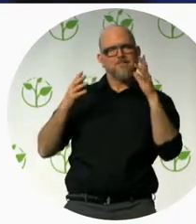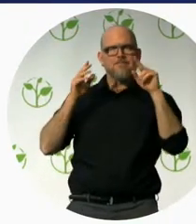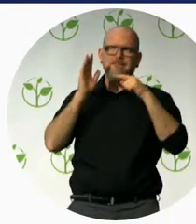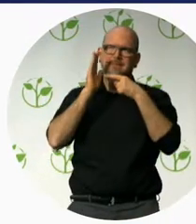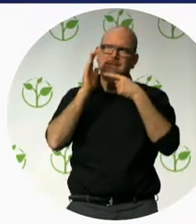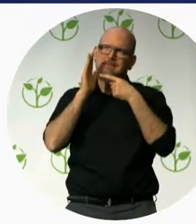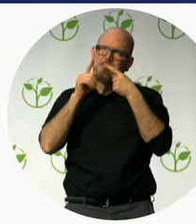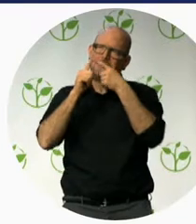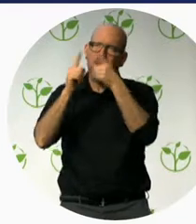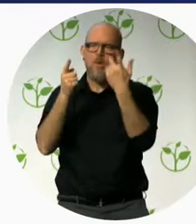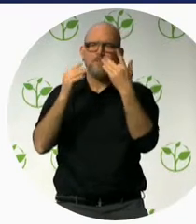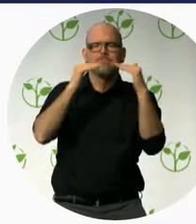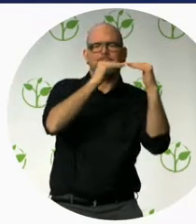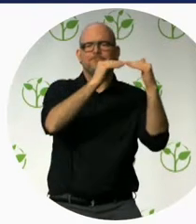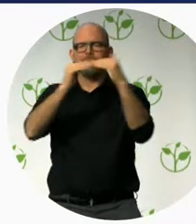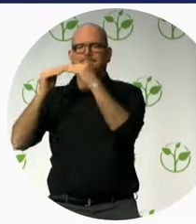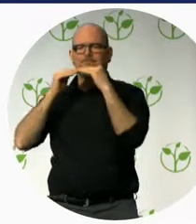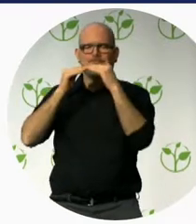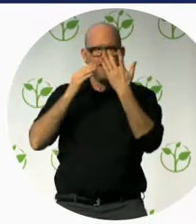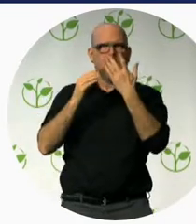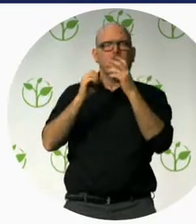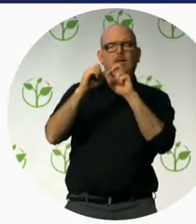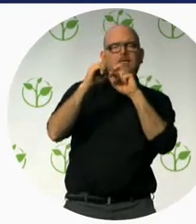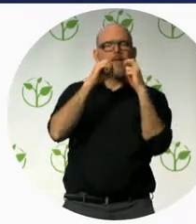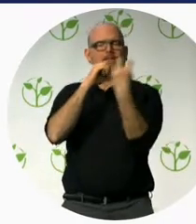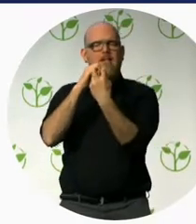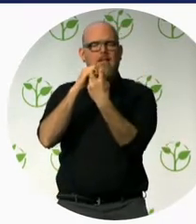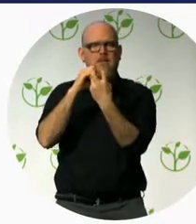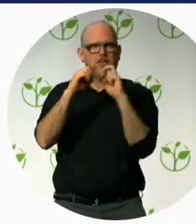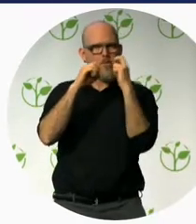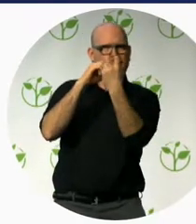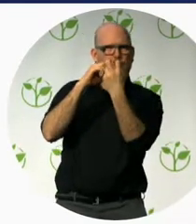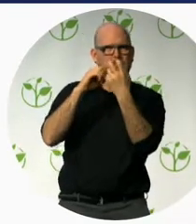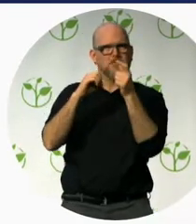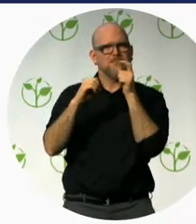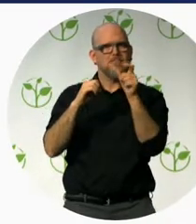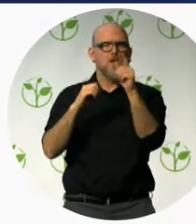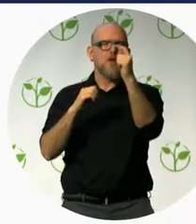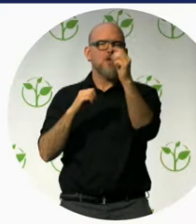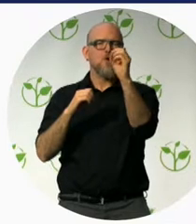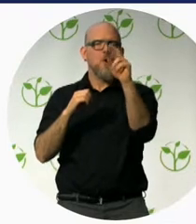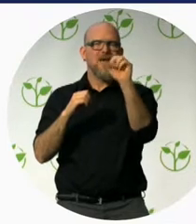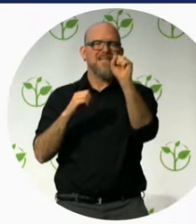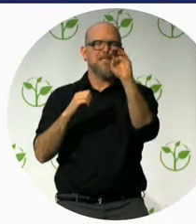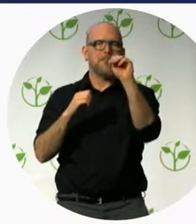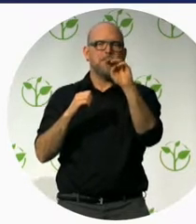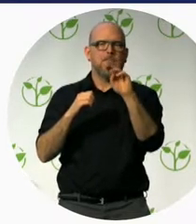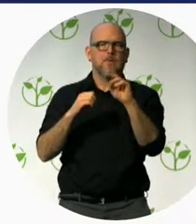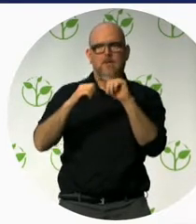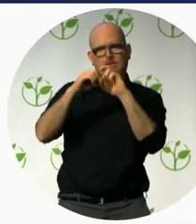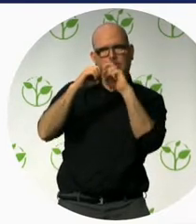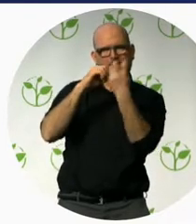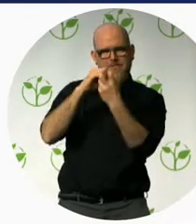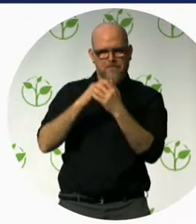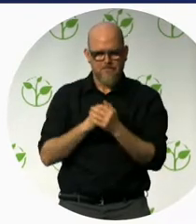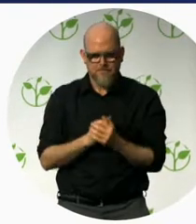side and everything to do with accessibility and inclusion on the other side. So that really means about bringing these